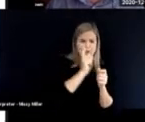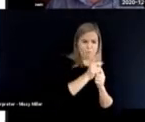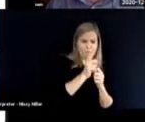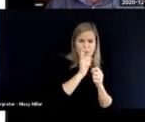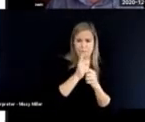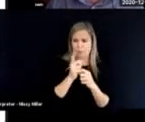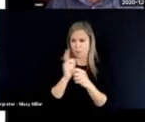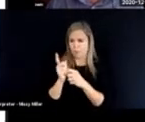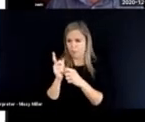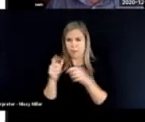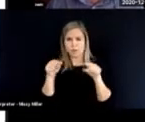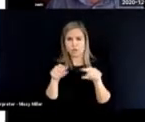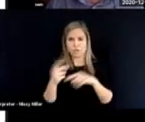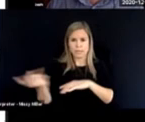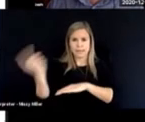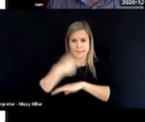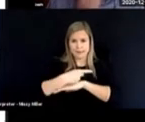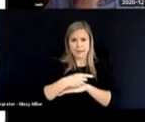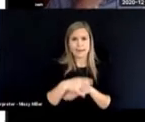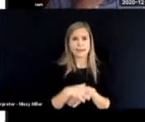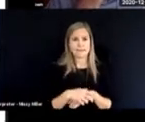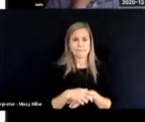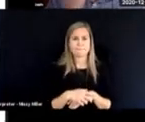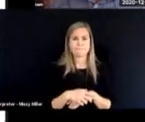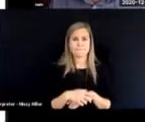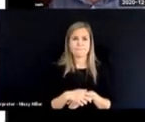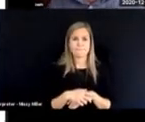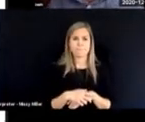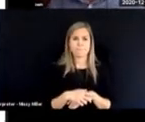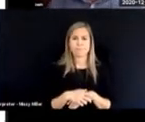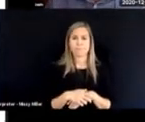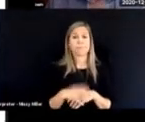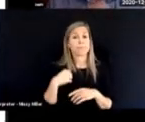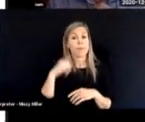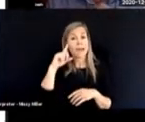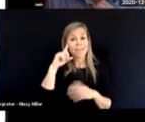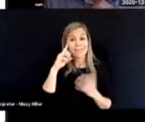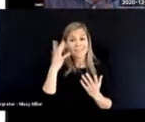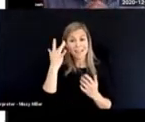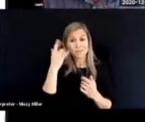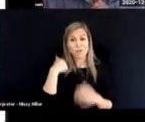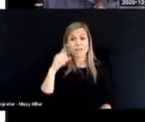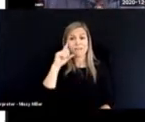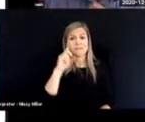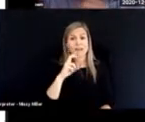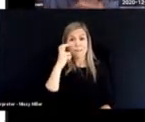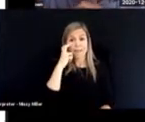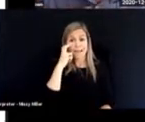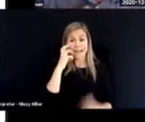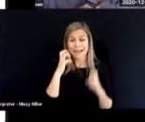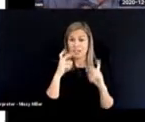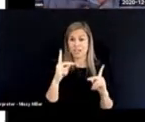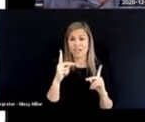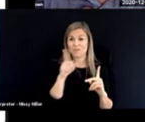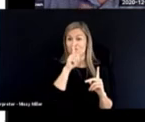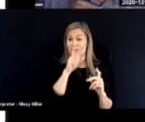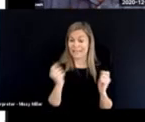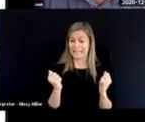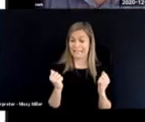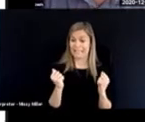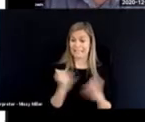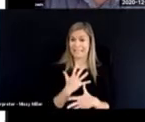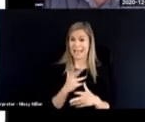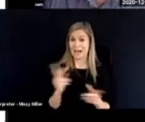moment to moment. And this, I think this is one of the reasons deaf-blind education